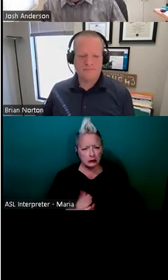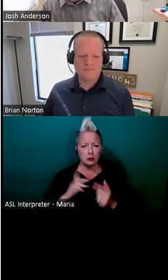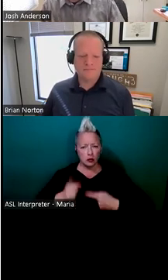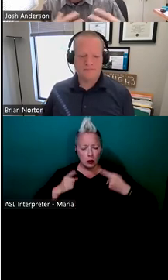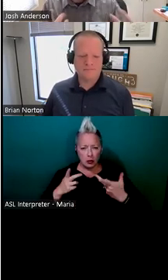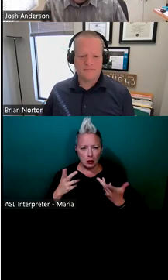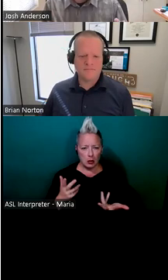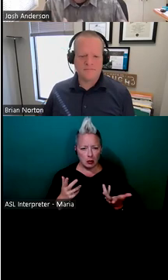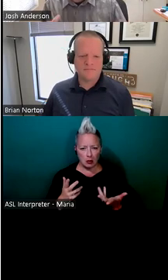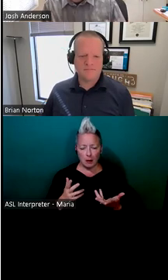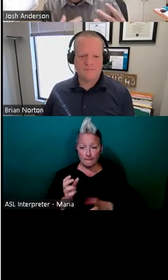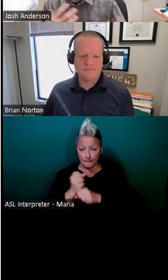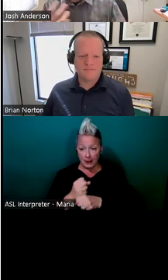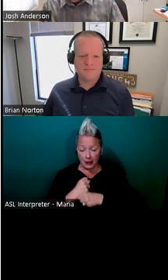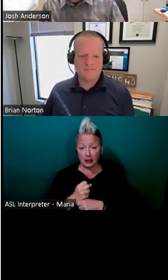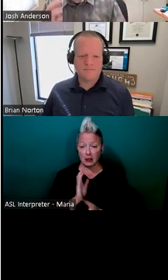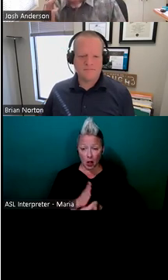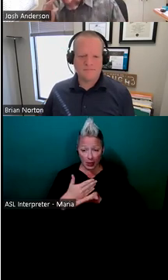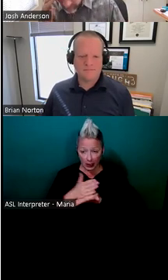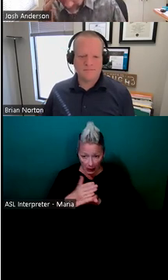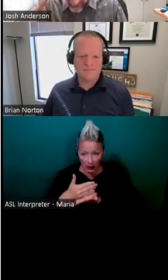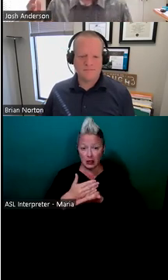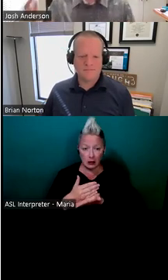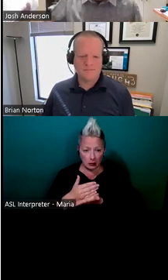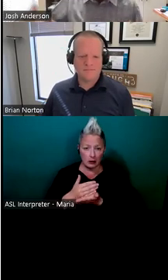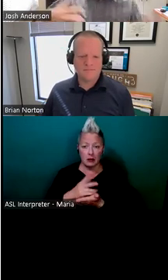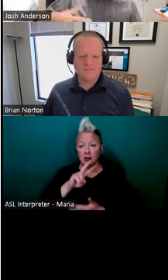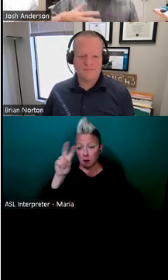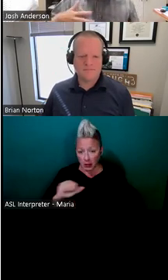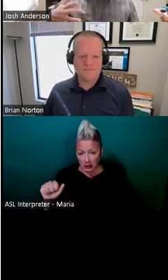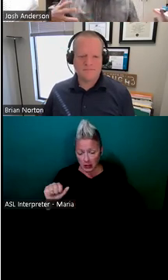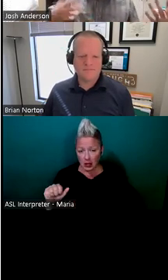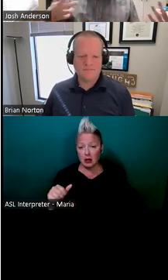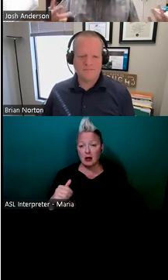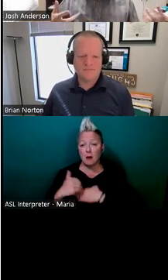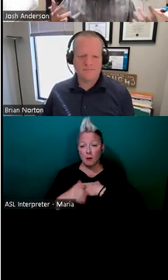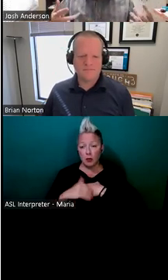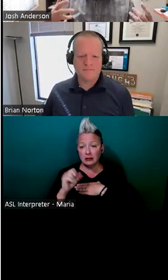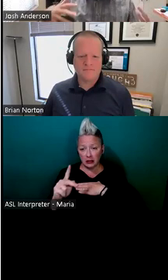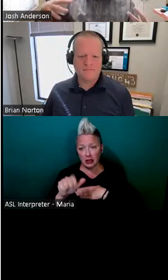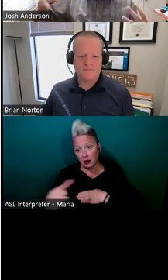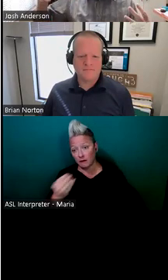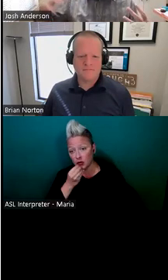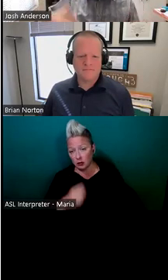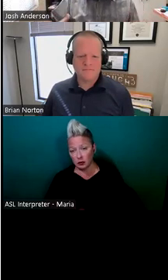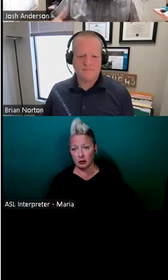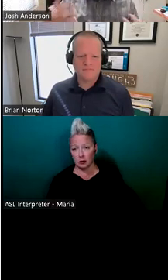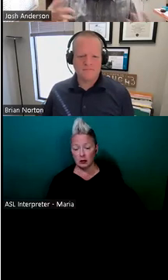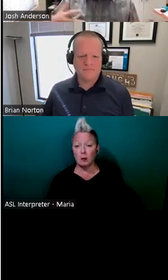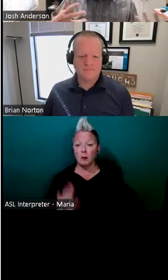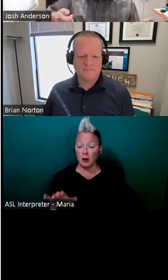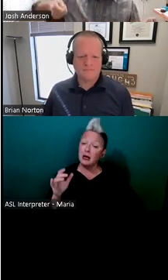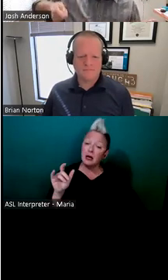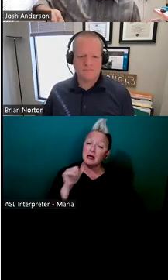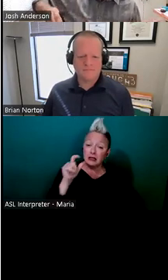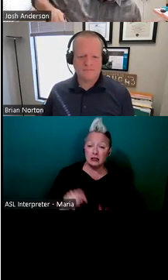you know, making and cutting pizzas, breadsticks, and other foods, not just because of height, but also if you really think if you're, if you're kind of shorter